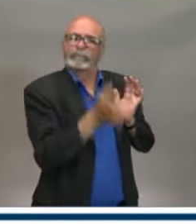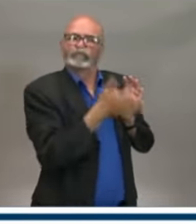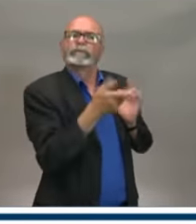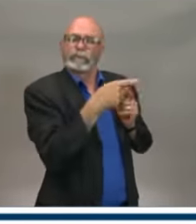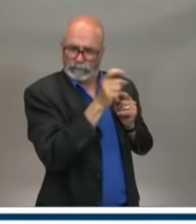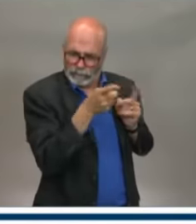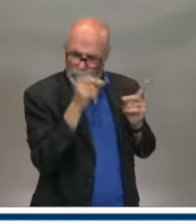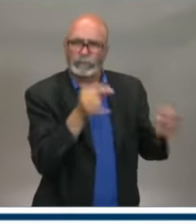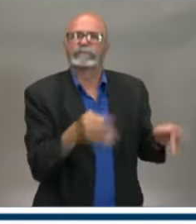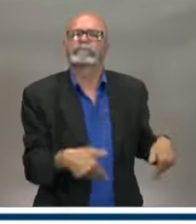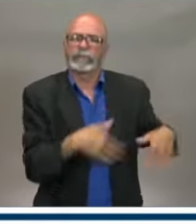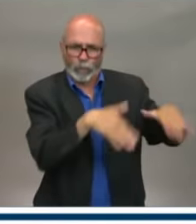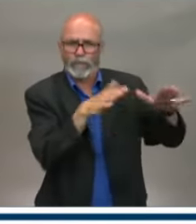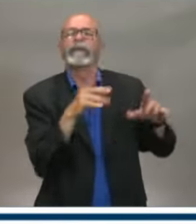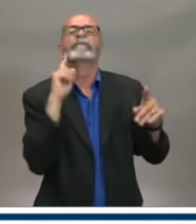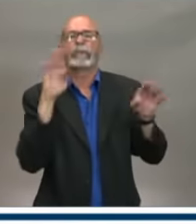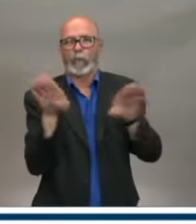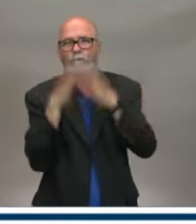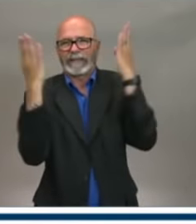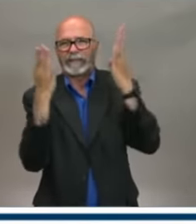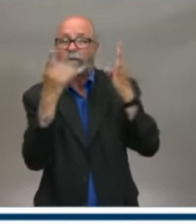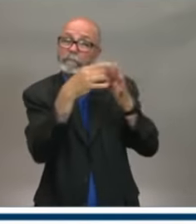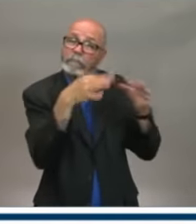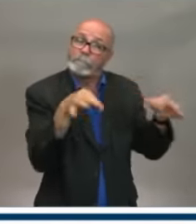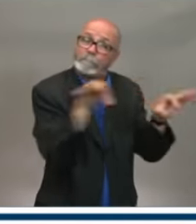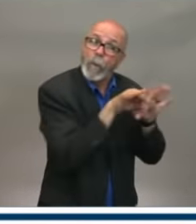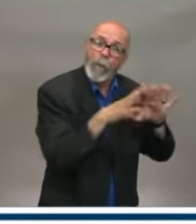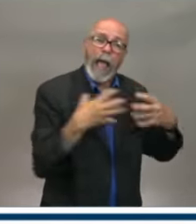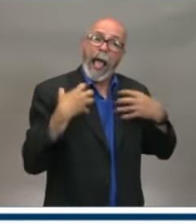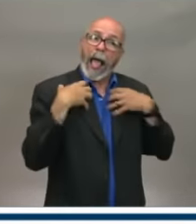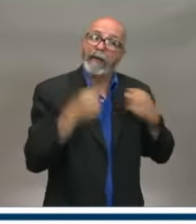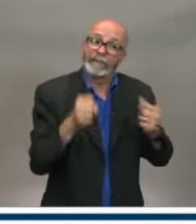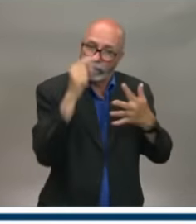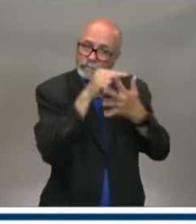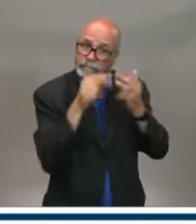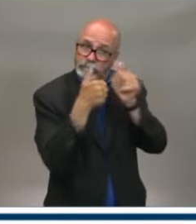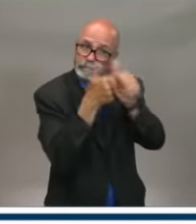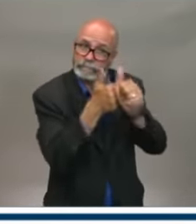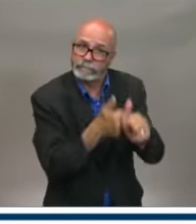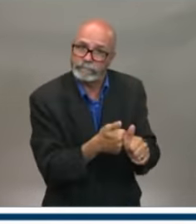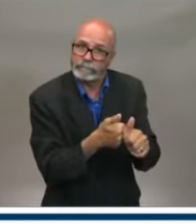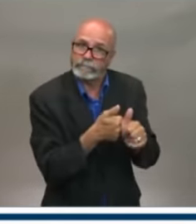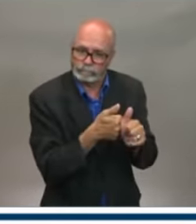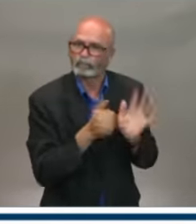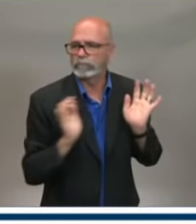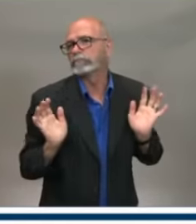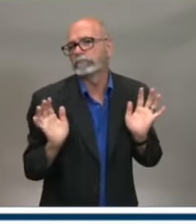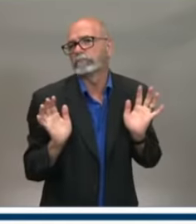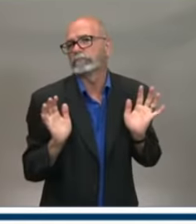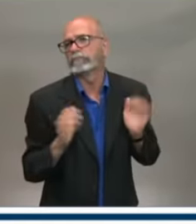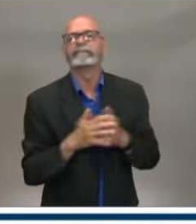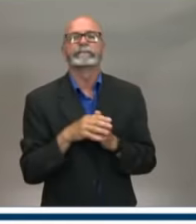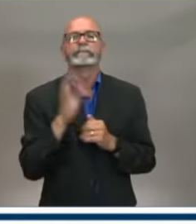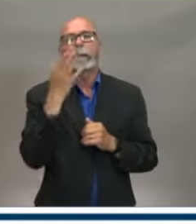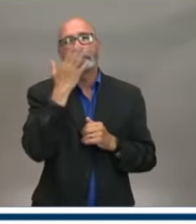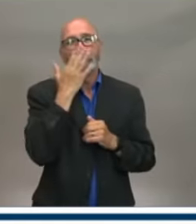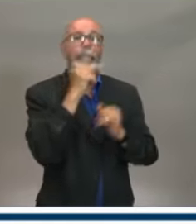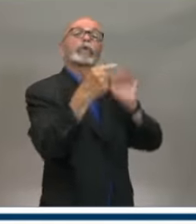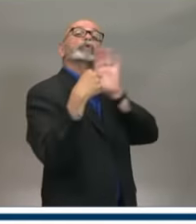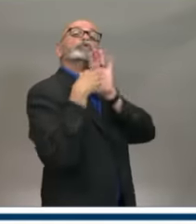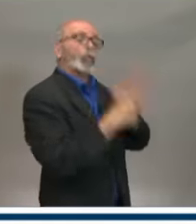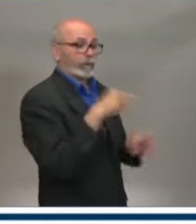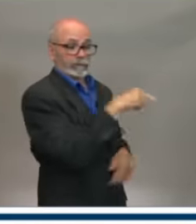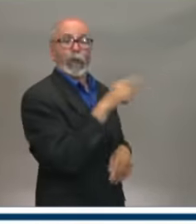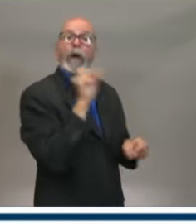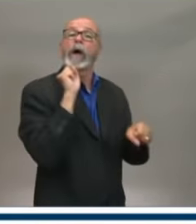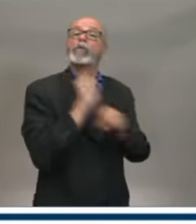meet public health requirements. This will help them operate safely and help them demonstrate to their employees and customers their commitment